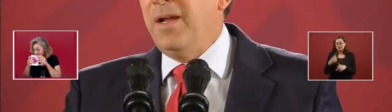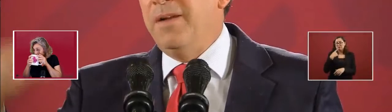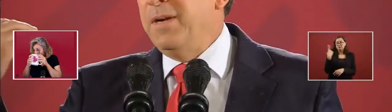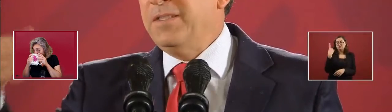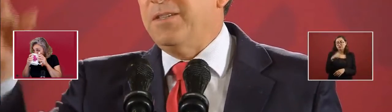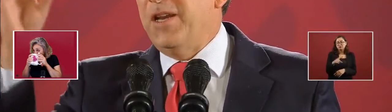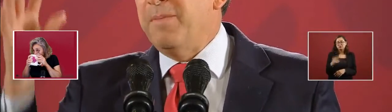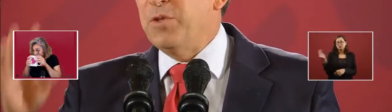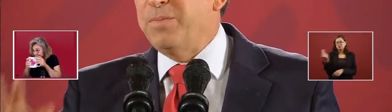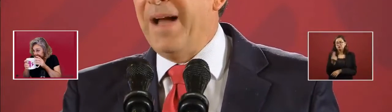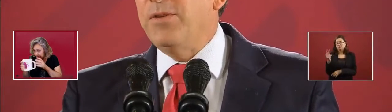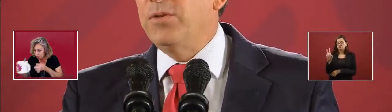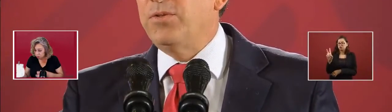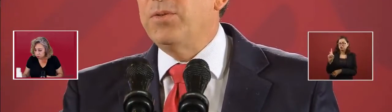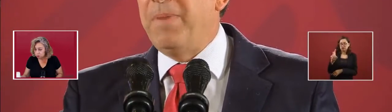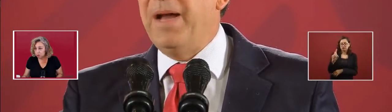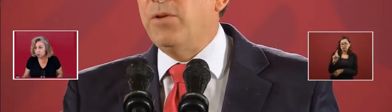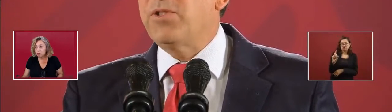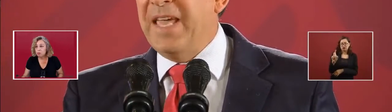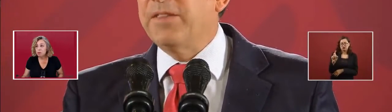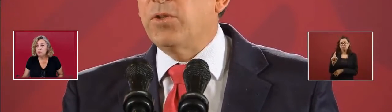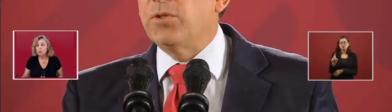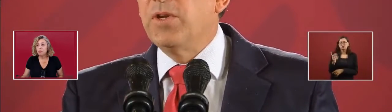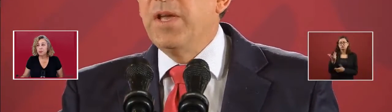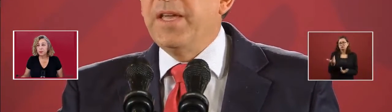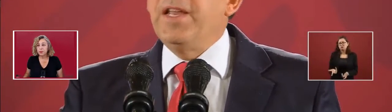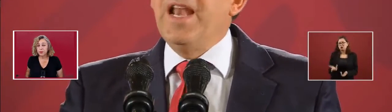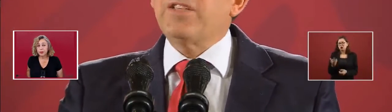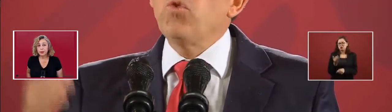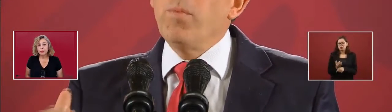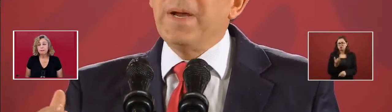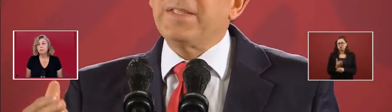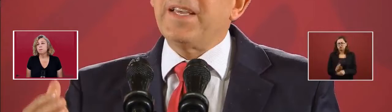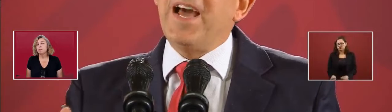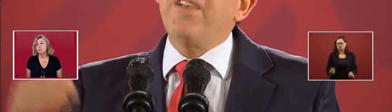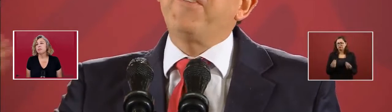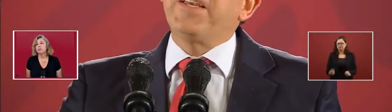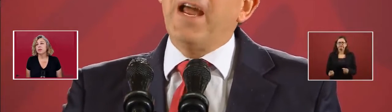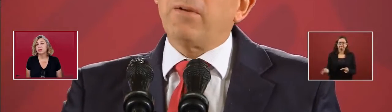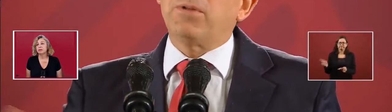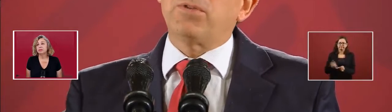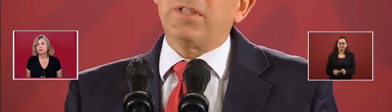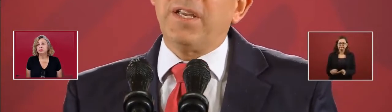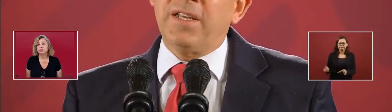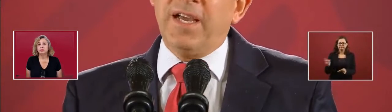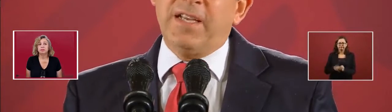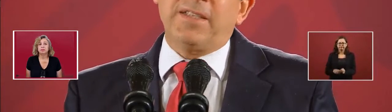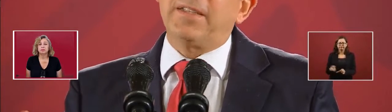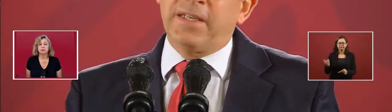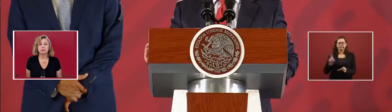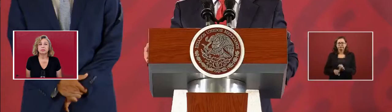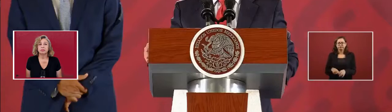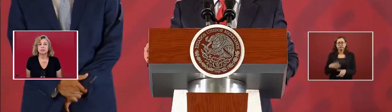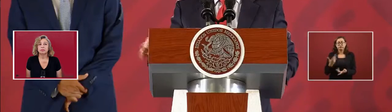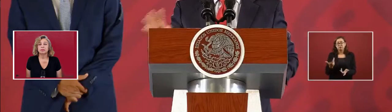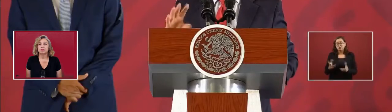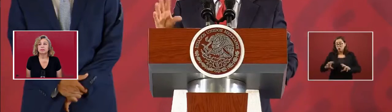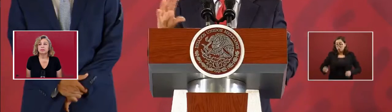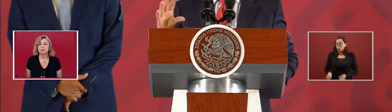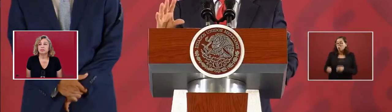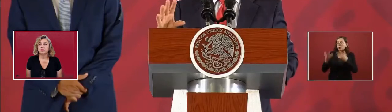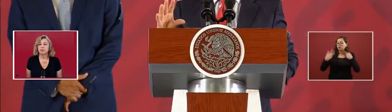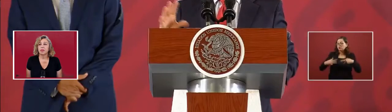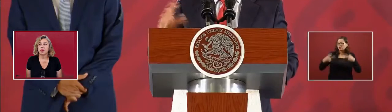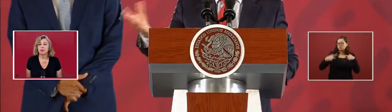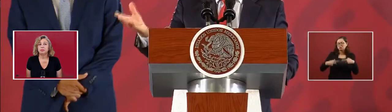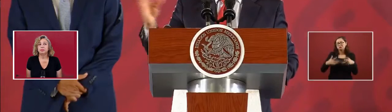And, finally, didn't to make payment of though. a million emags are trying to pay their attention. At least, some